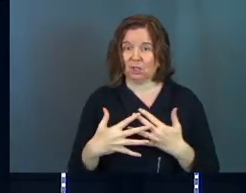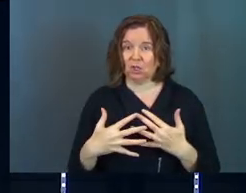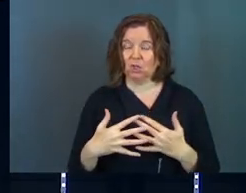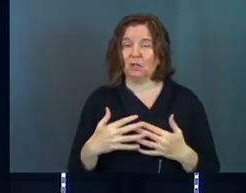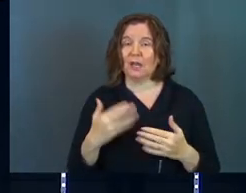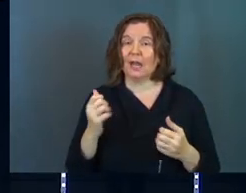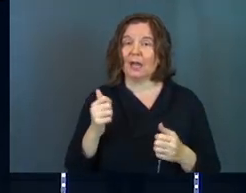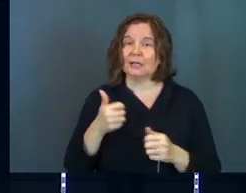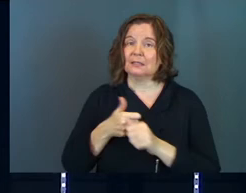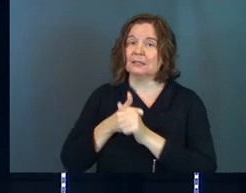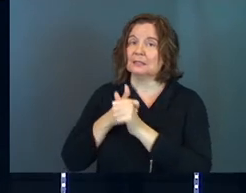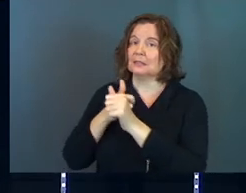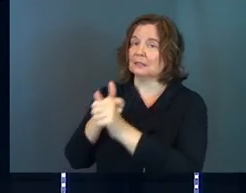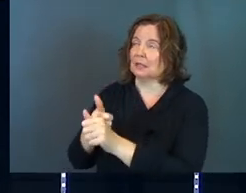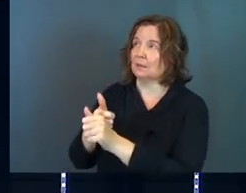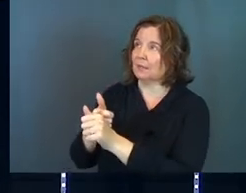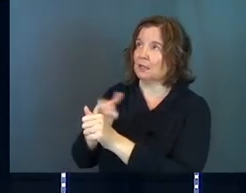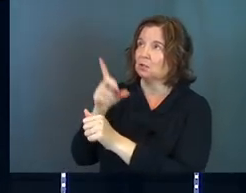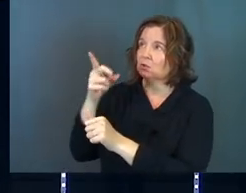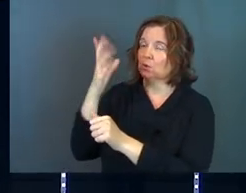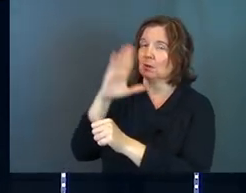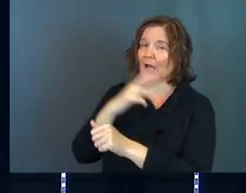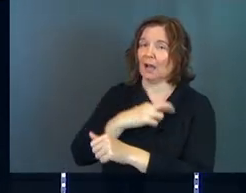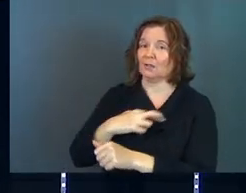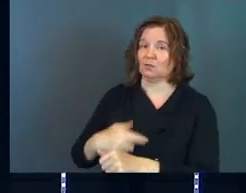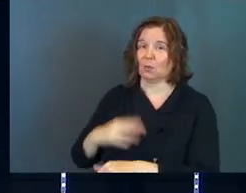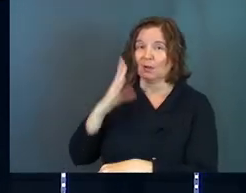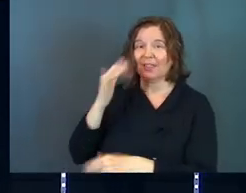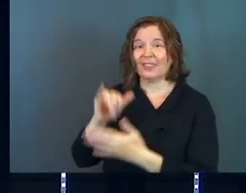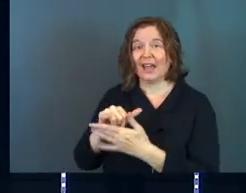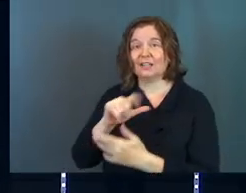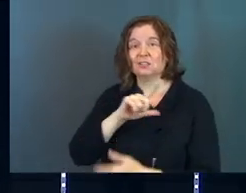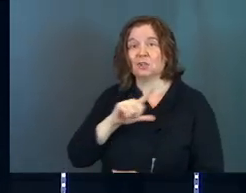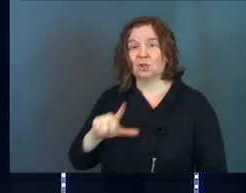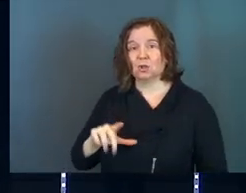and submit to God's royal son. That's lordship.